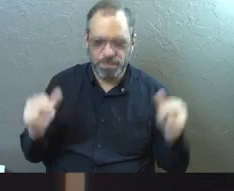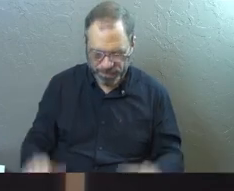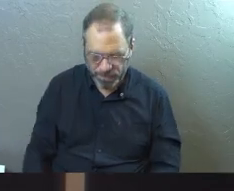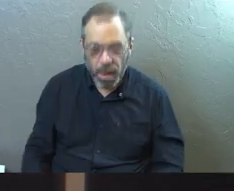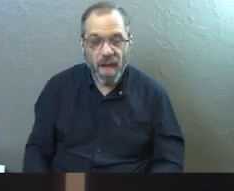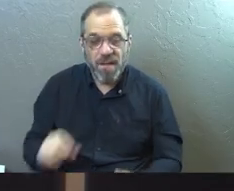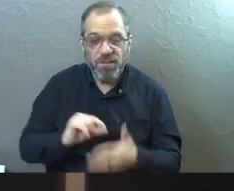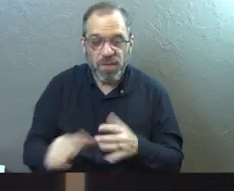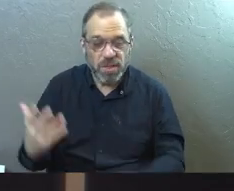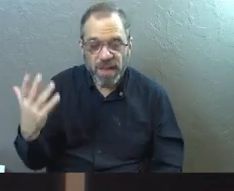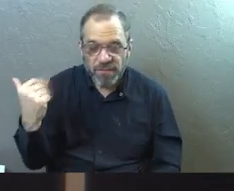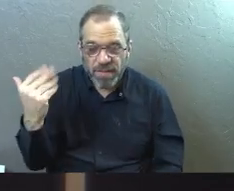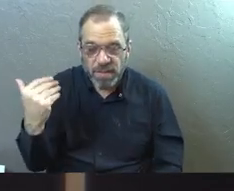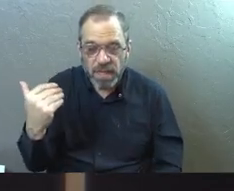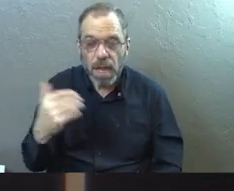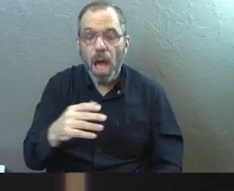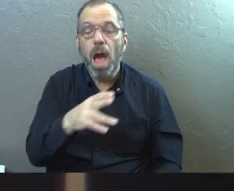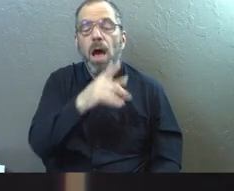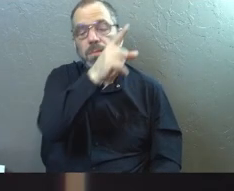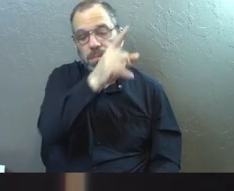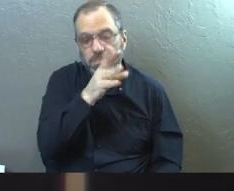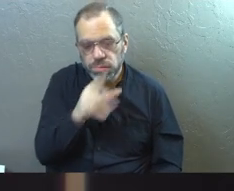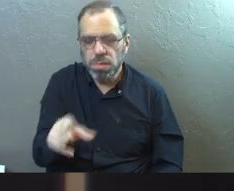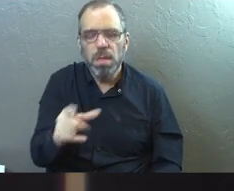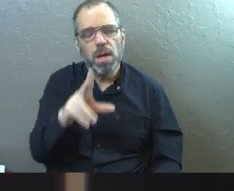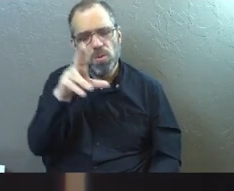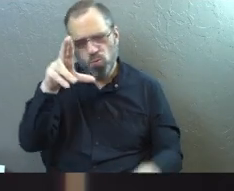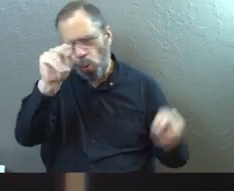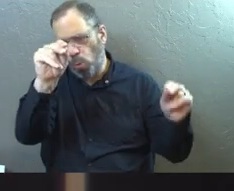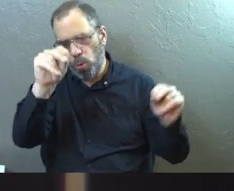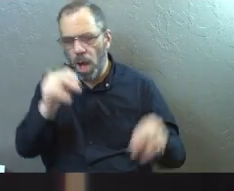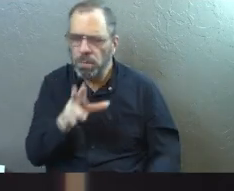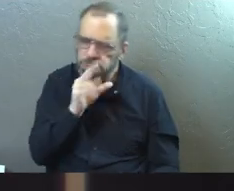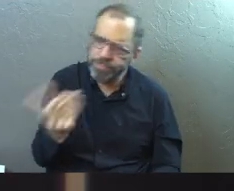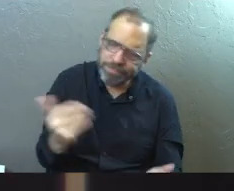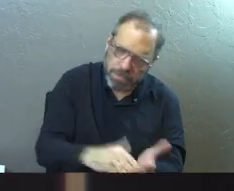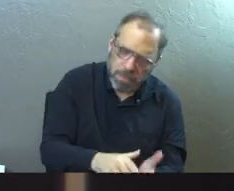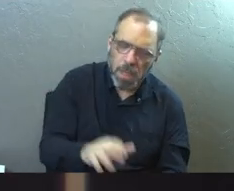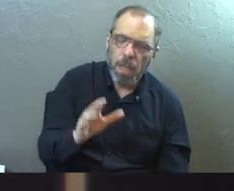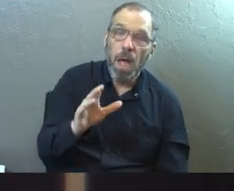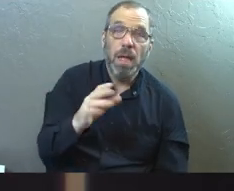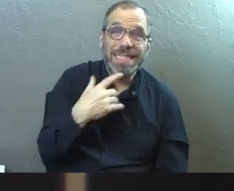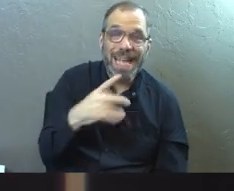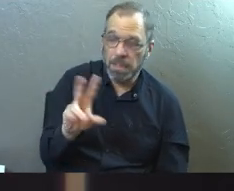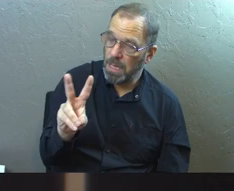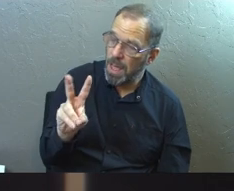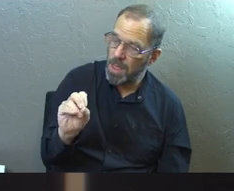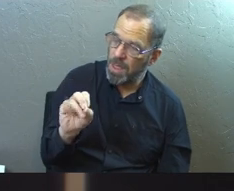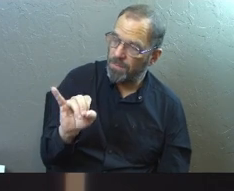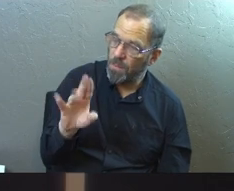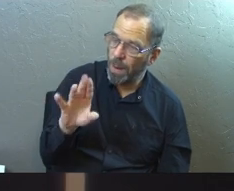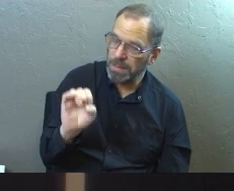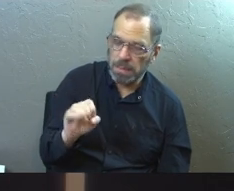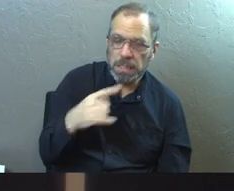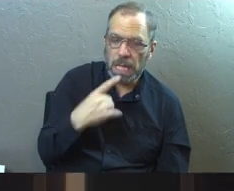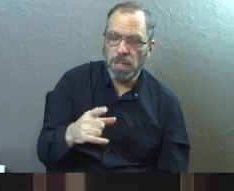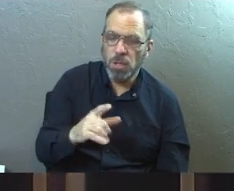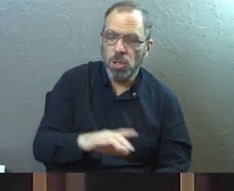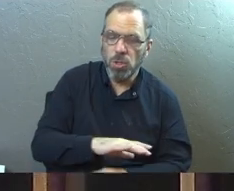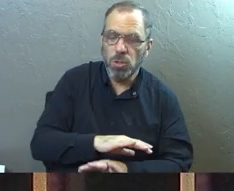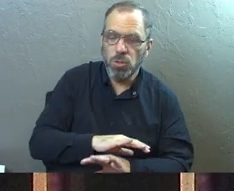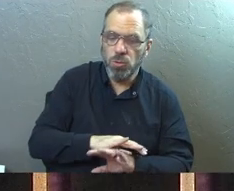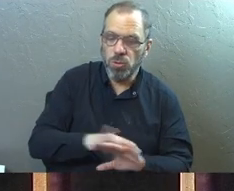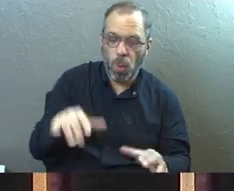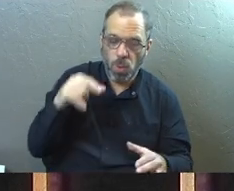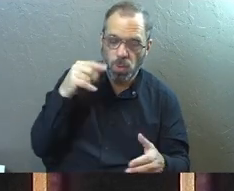verse 15, the passage goes on, but the voice spoke again. So Peter says no, and the voice speaks again. Again, says the voice, spoke again. It says, do not